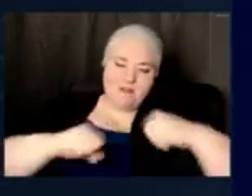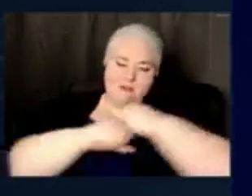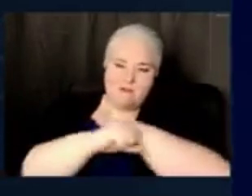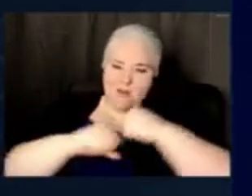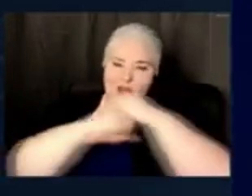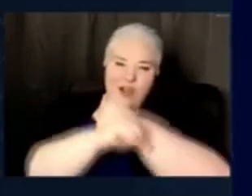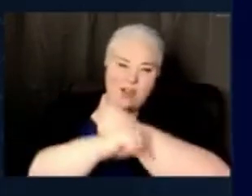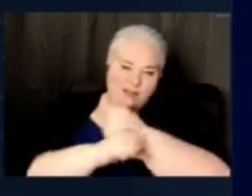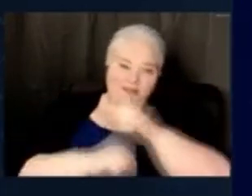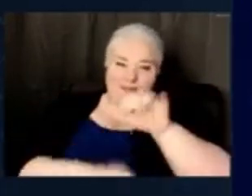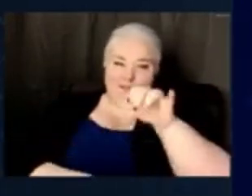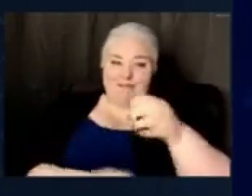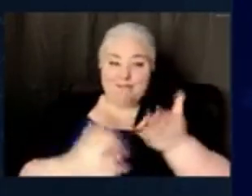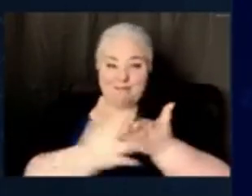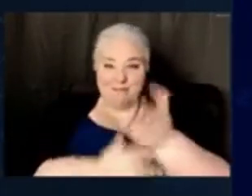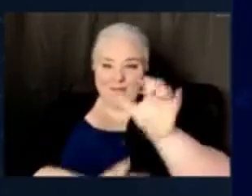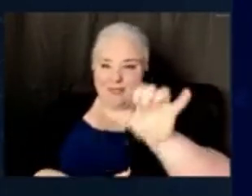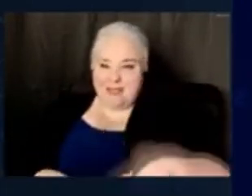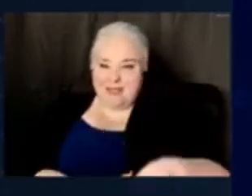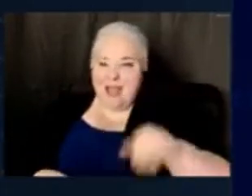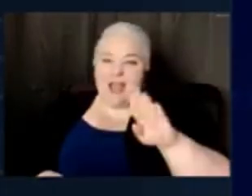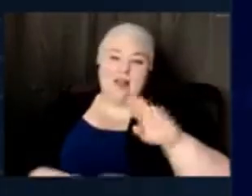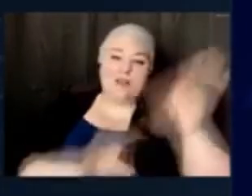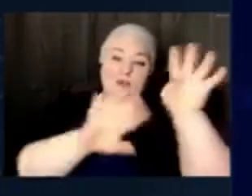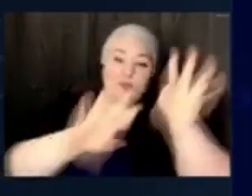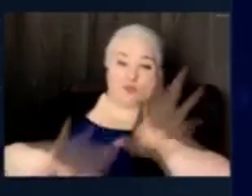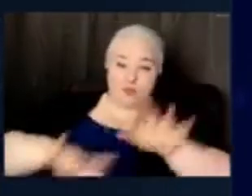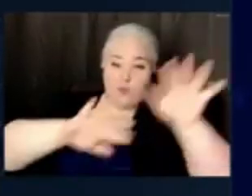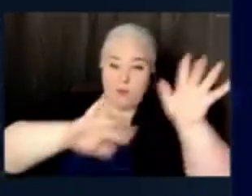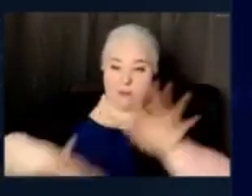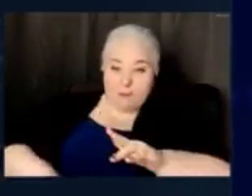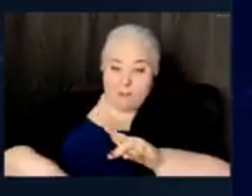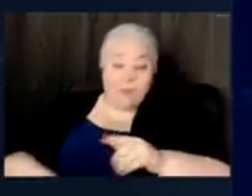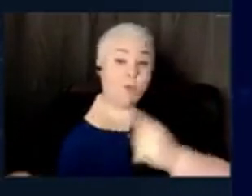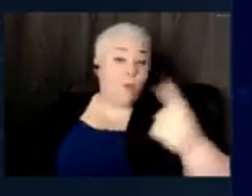they all have incredible stories, but one of them I want to highlight.